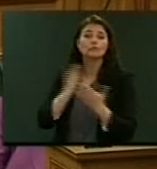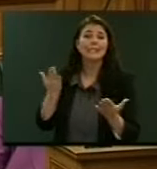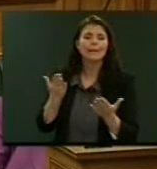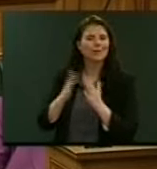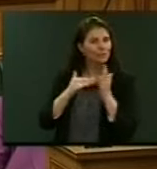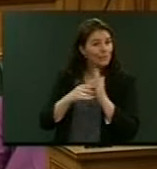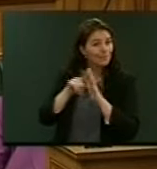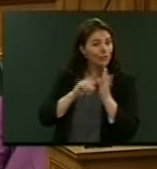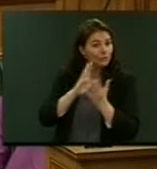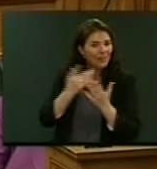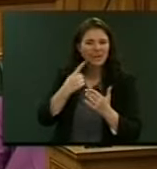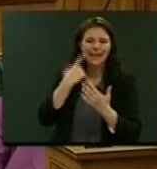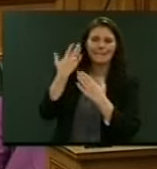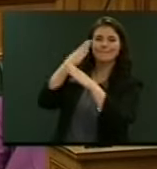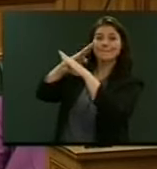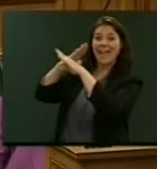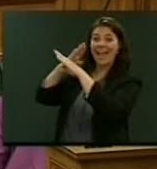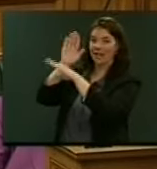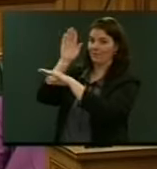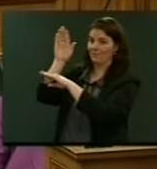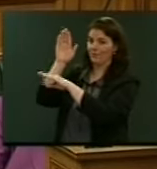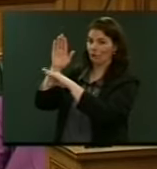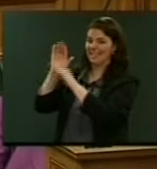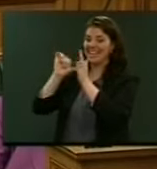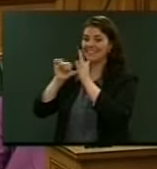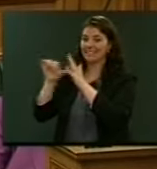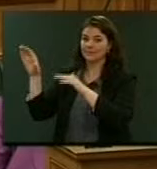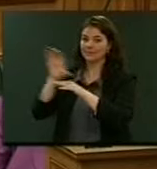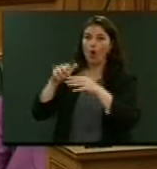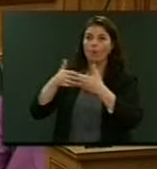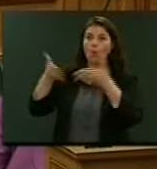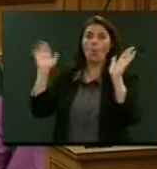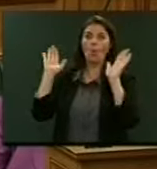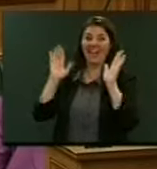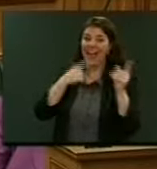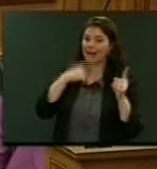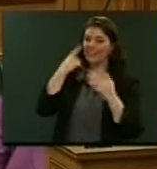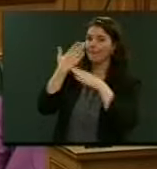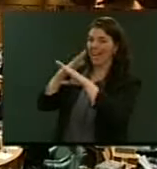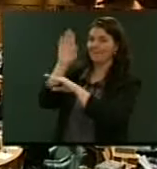ban foreign investment of all sorts, and I suspect ban foreigners.